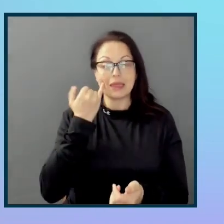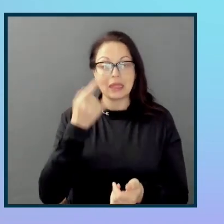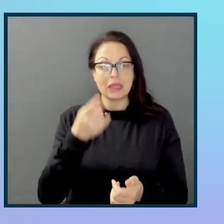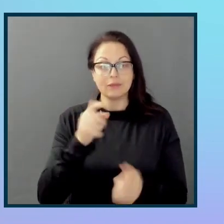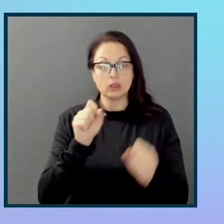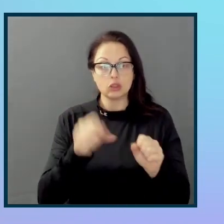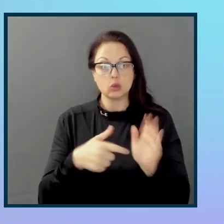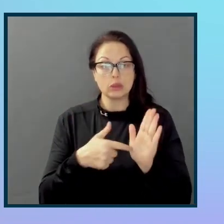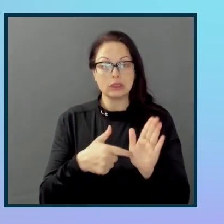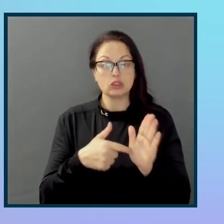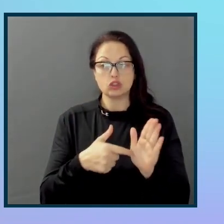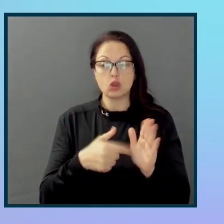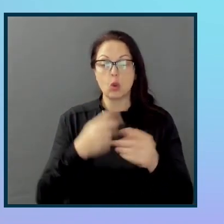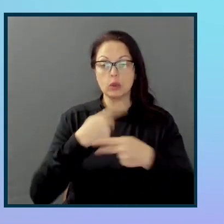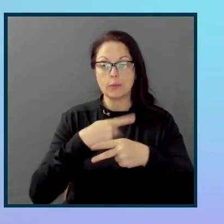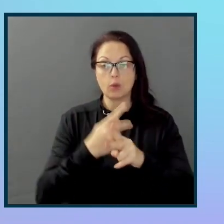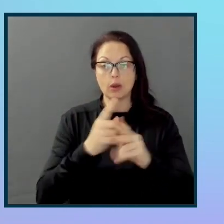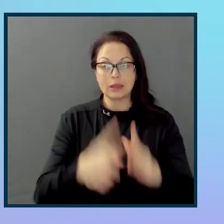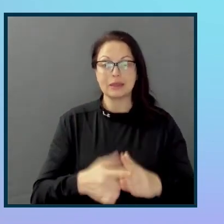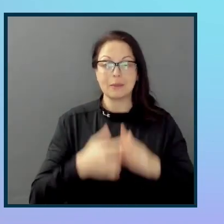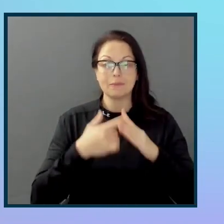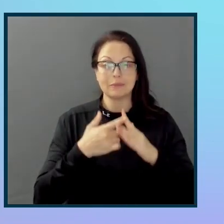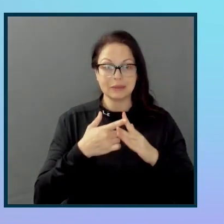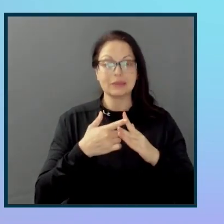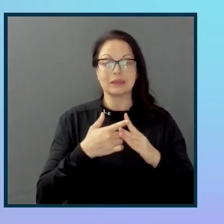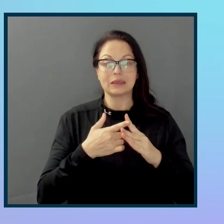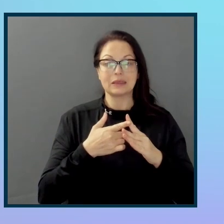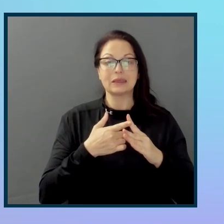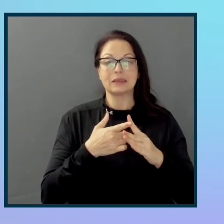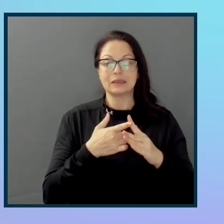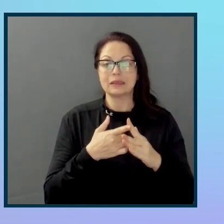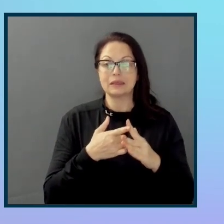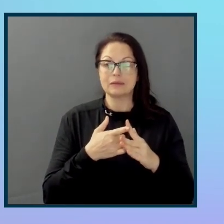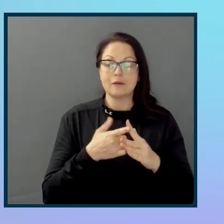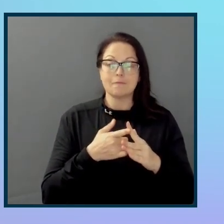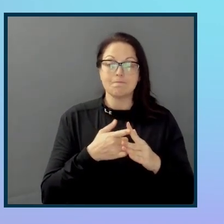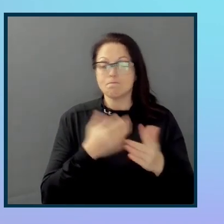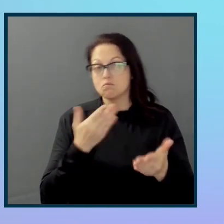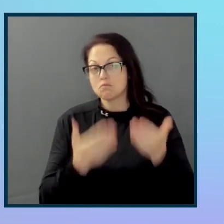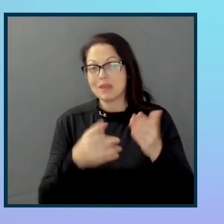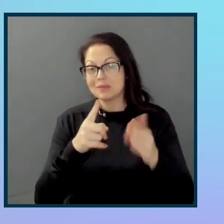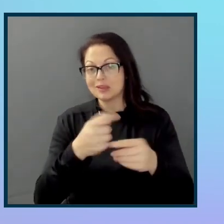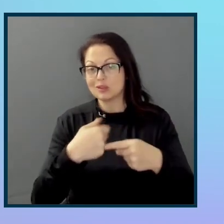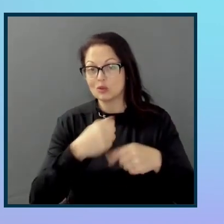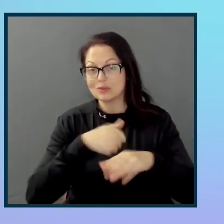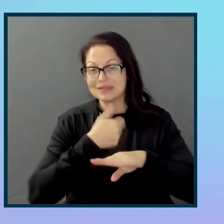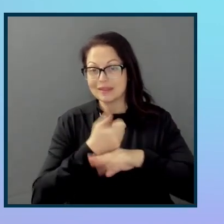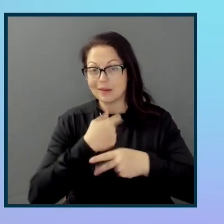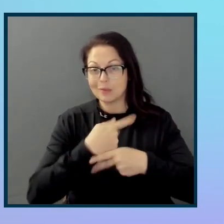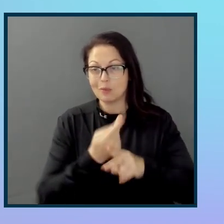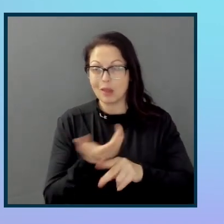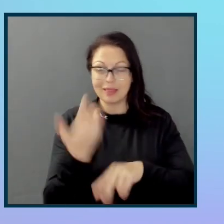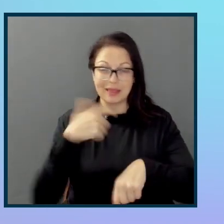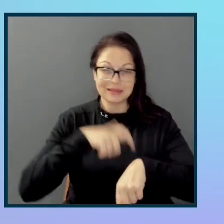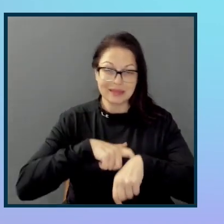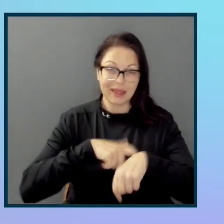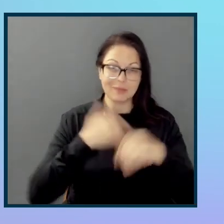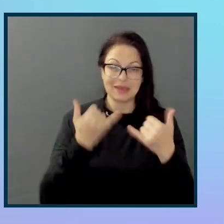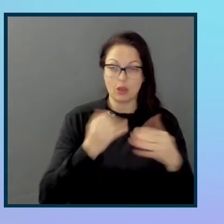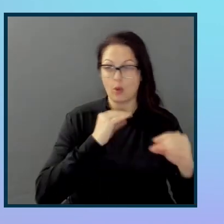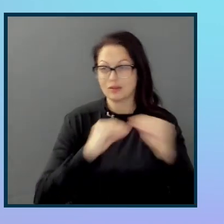that the product that you built last time, you had to go back and destructure half of it in order to get the accessibility things in place.